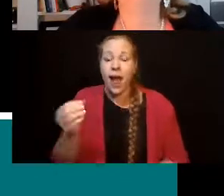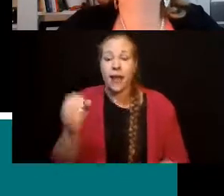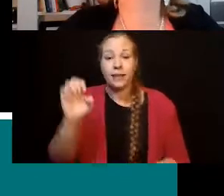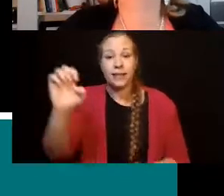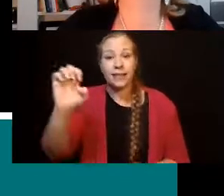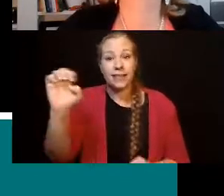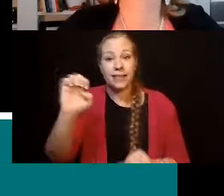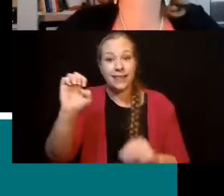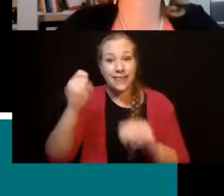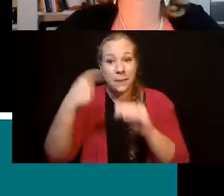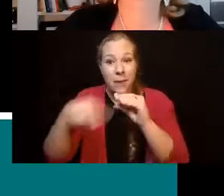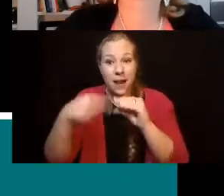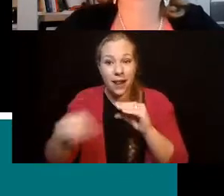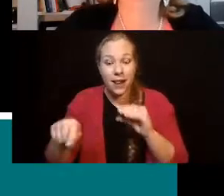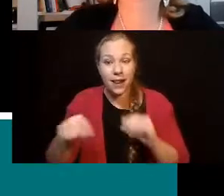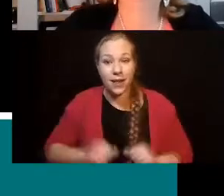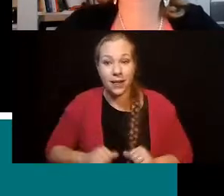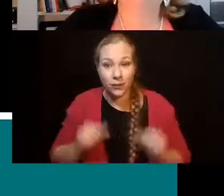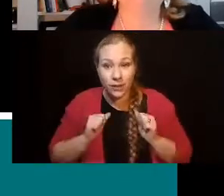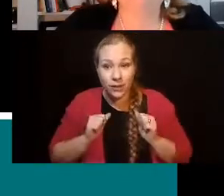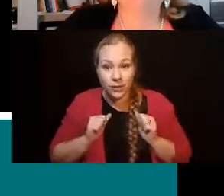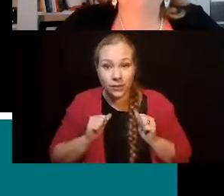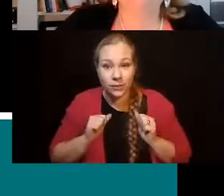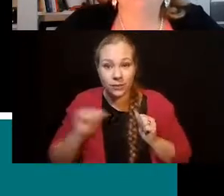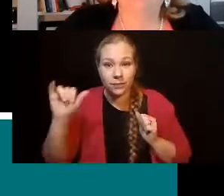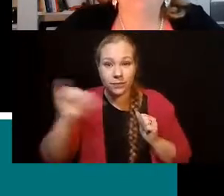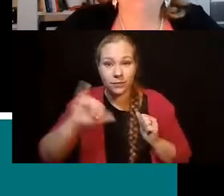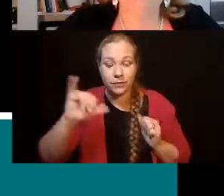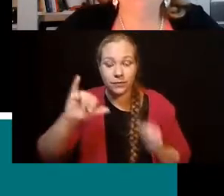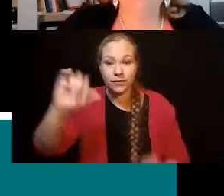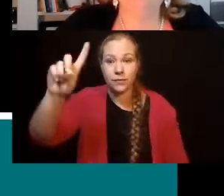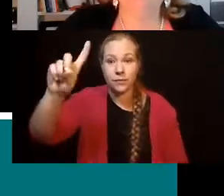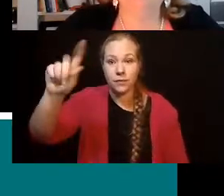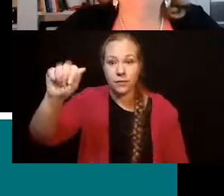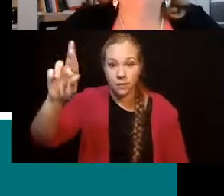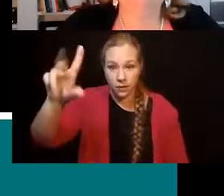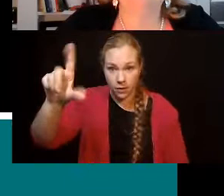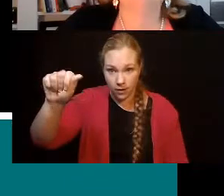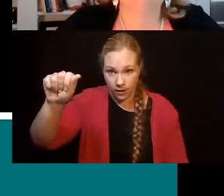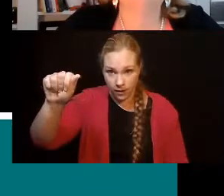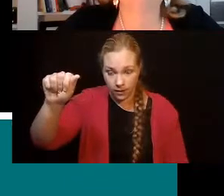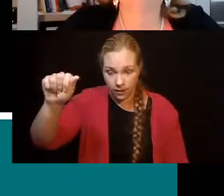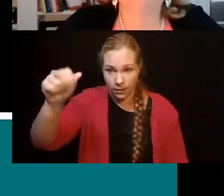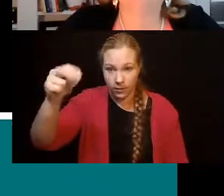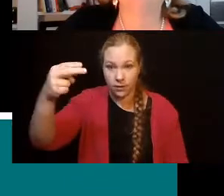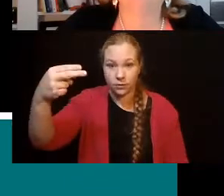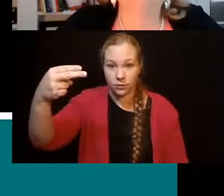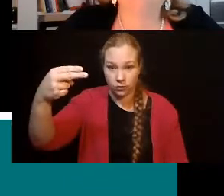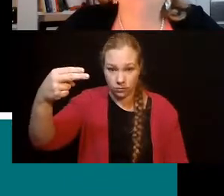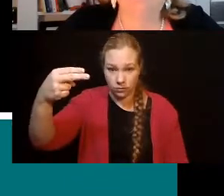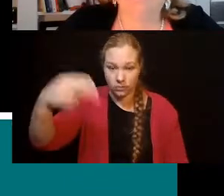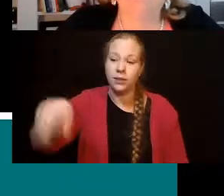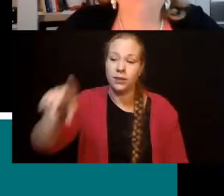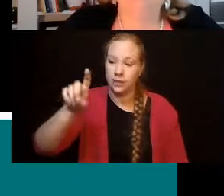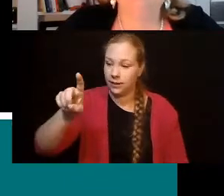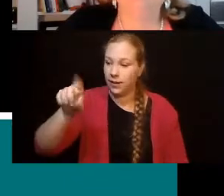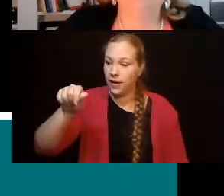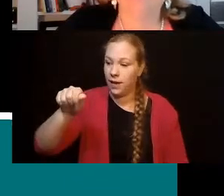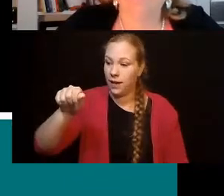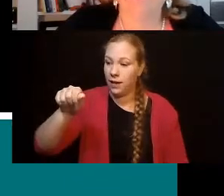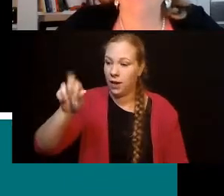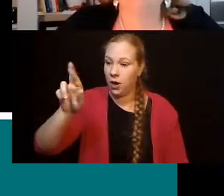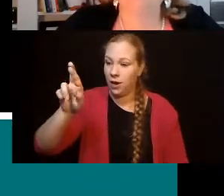address as well is DarlaH, so D-A-R-L-A